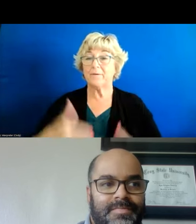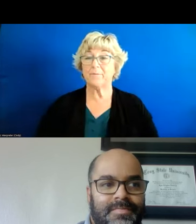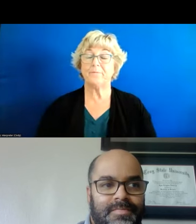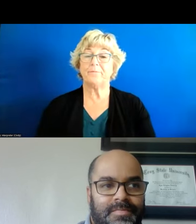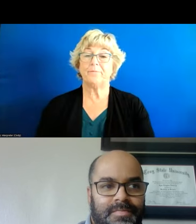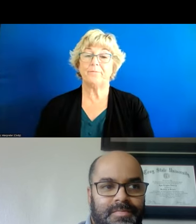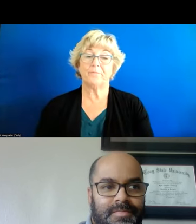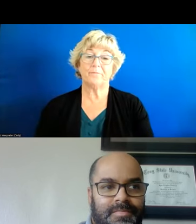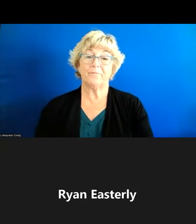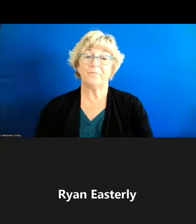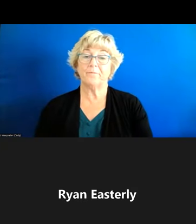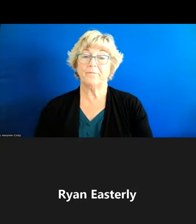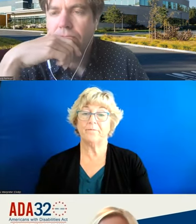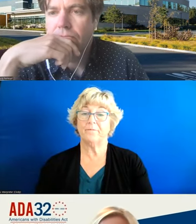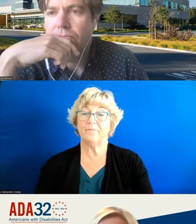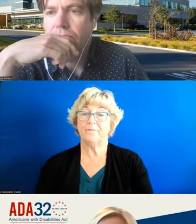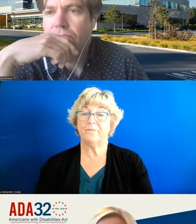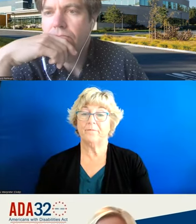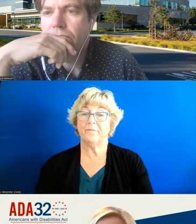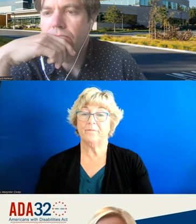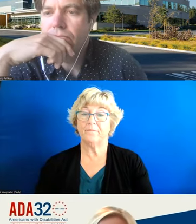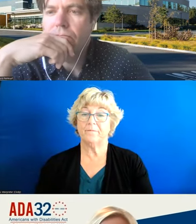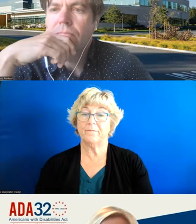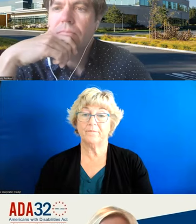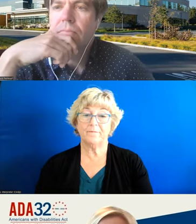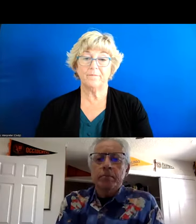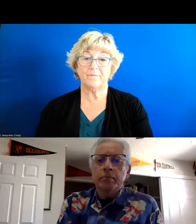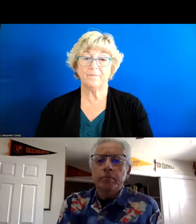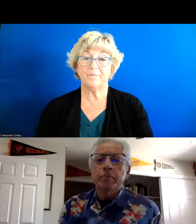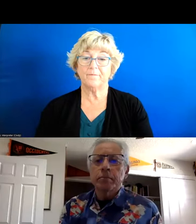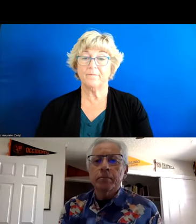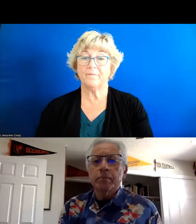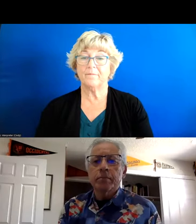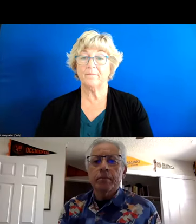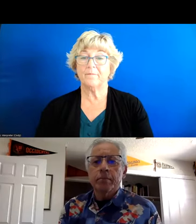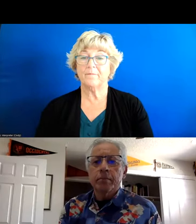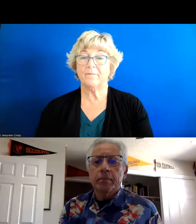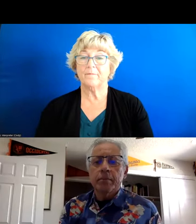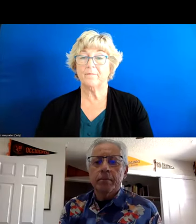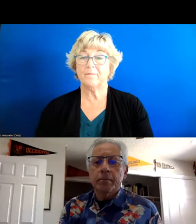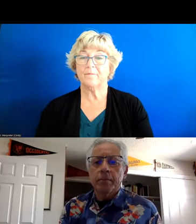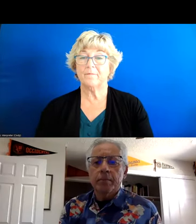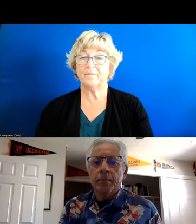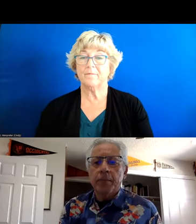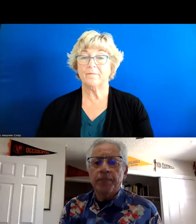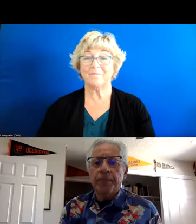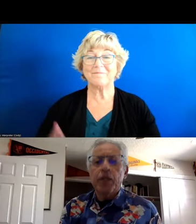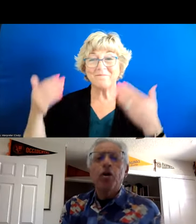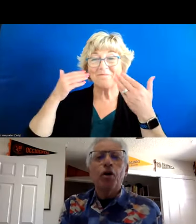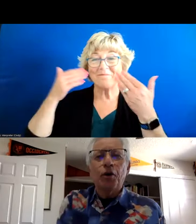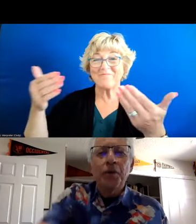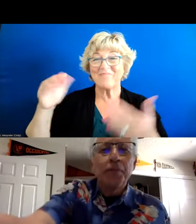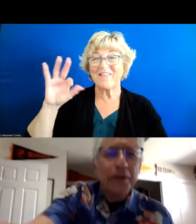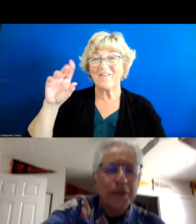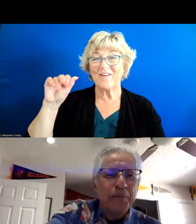take it away fernando